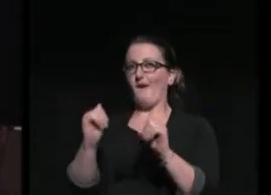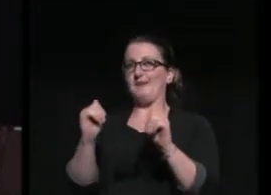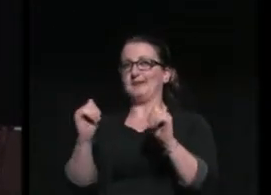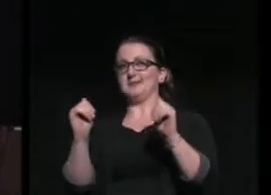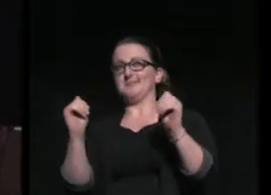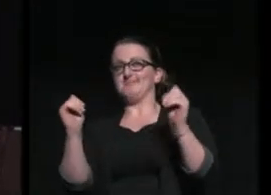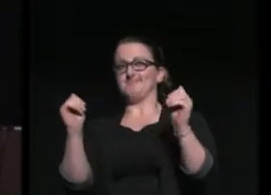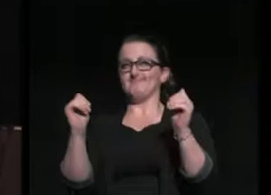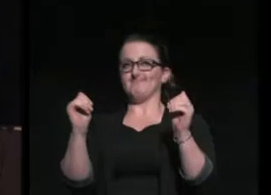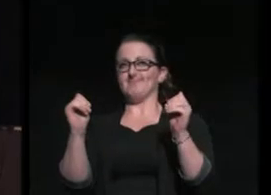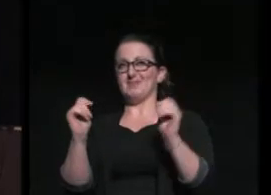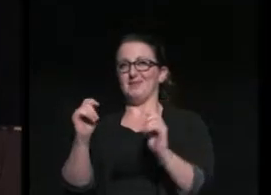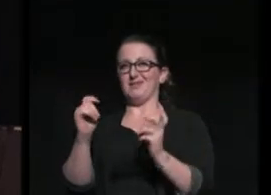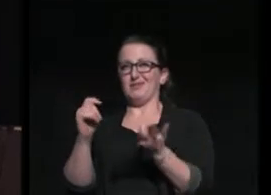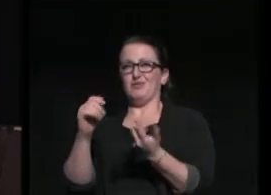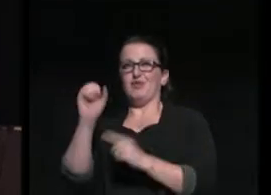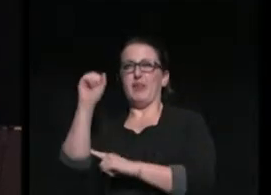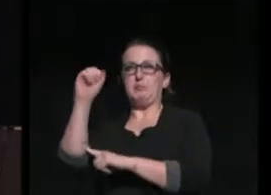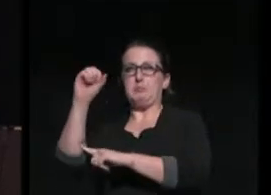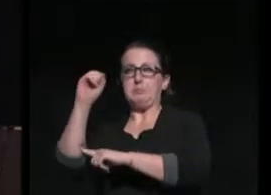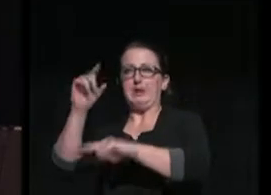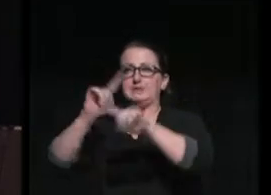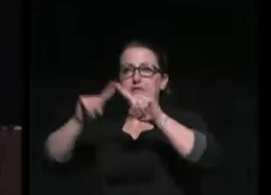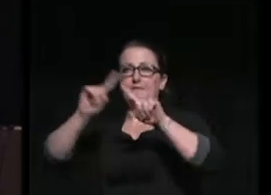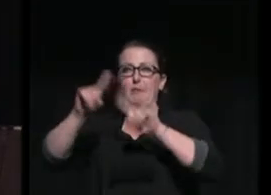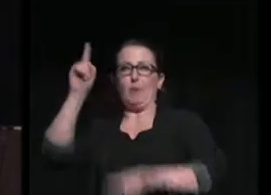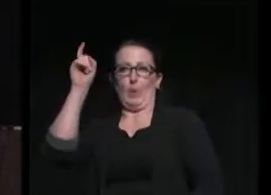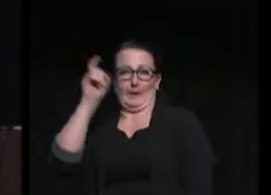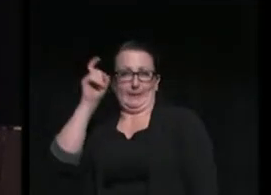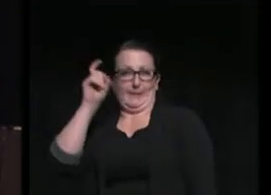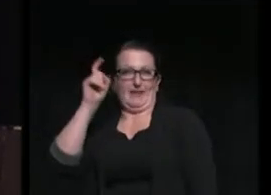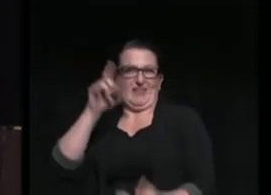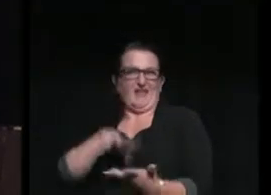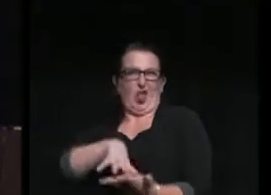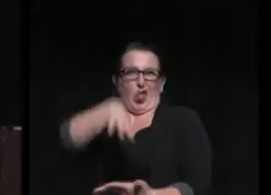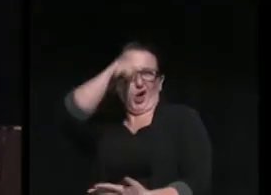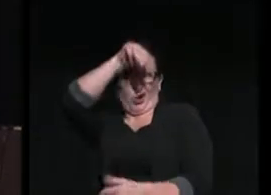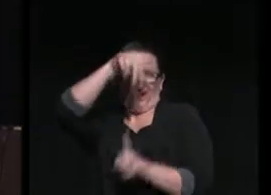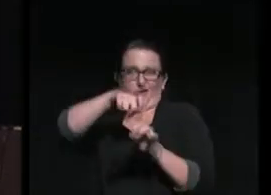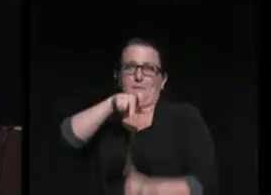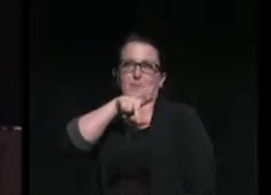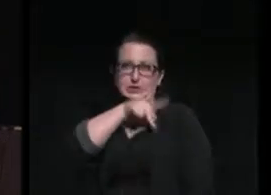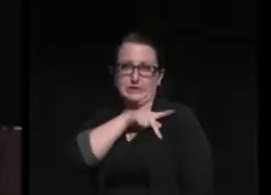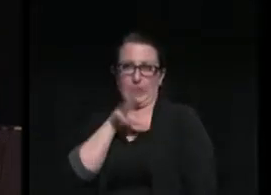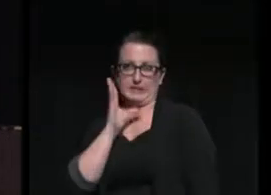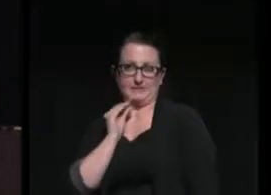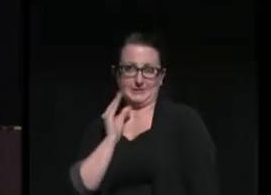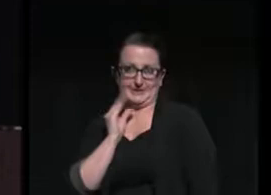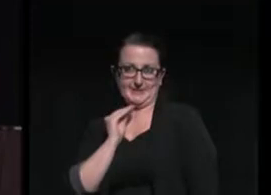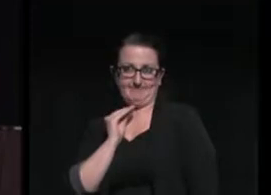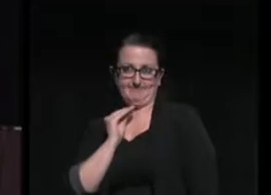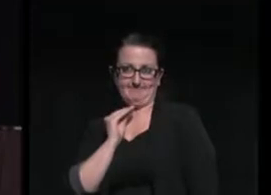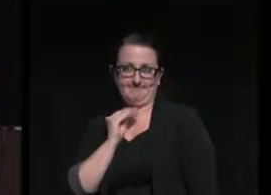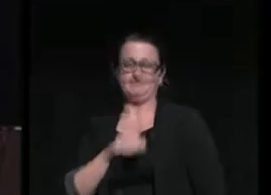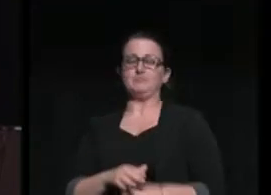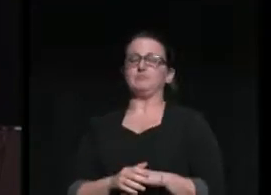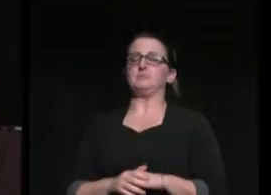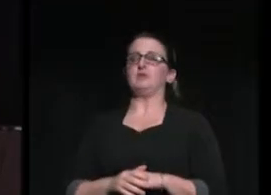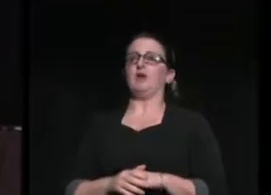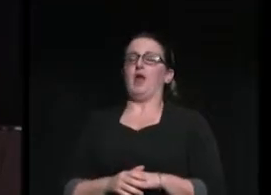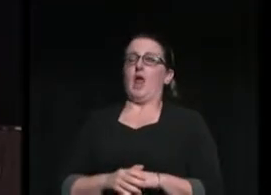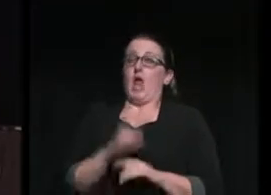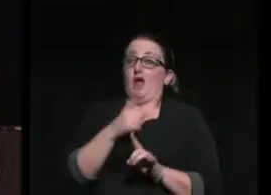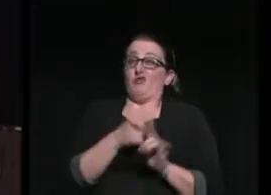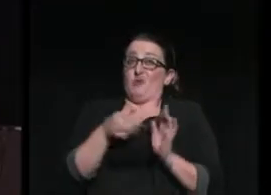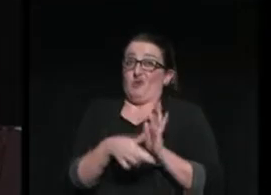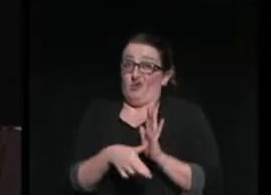class words of wisdom gleaned from years of personal experience. And from a cursory review of a